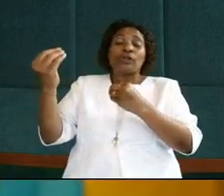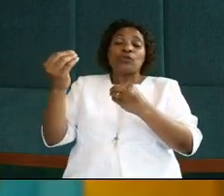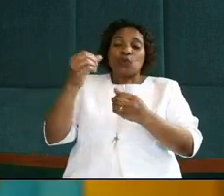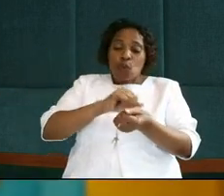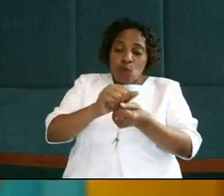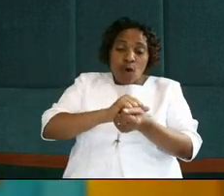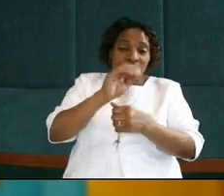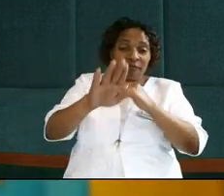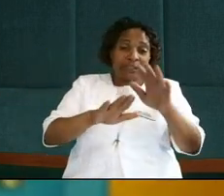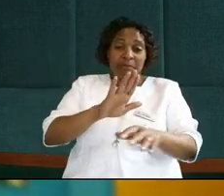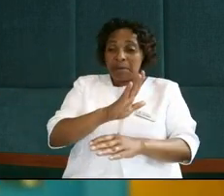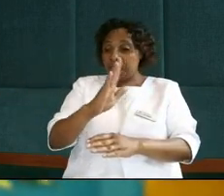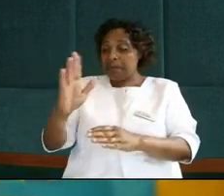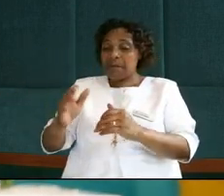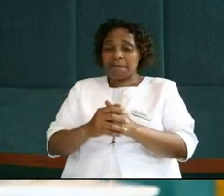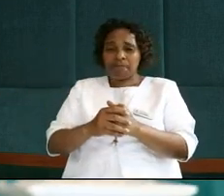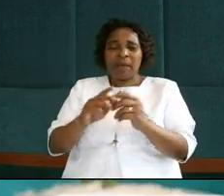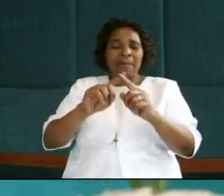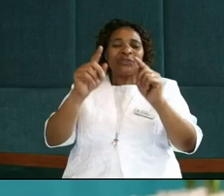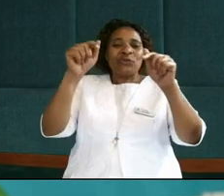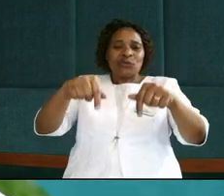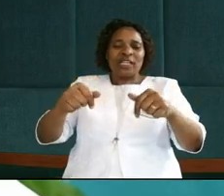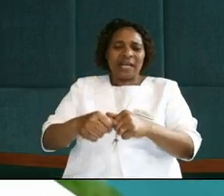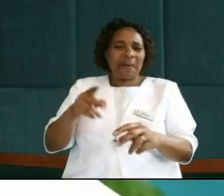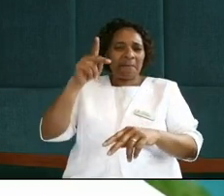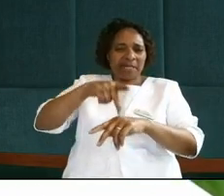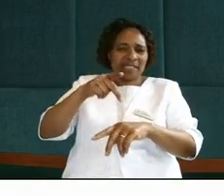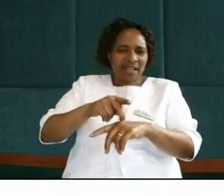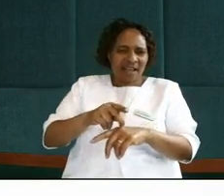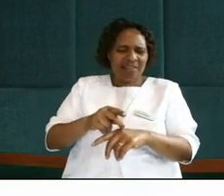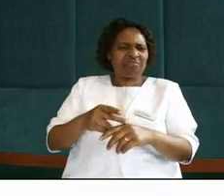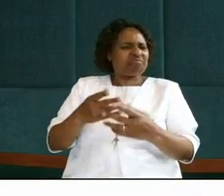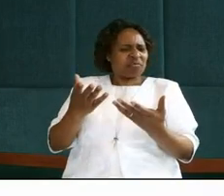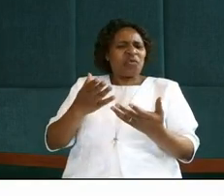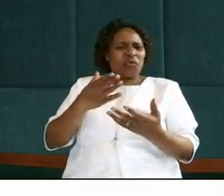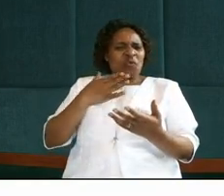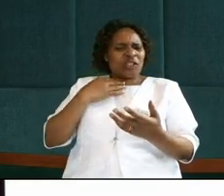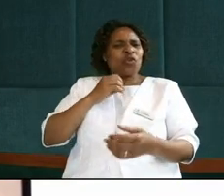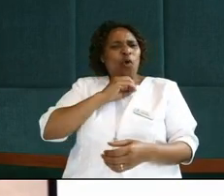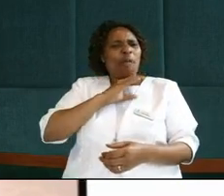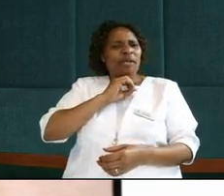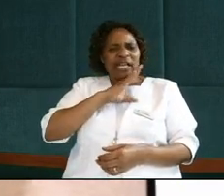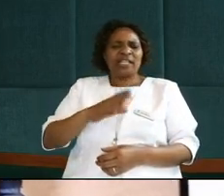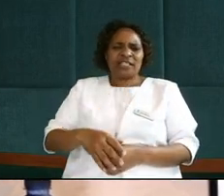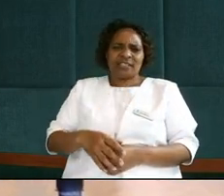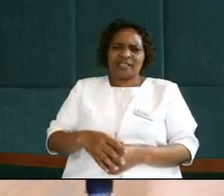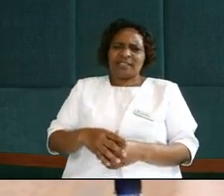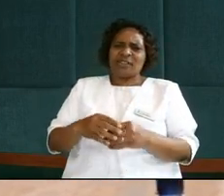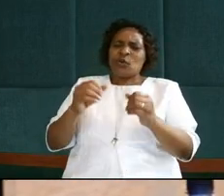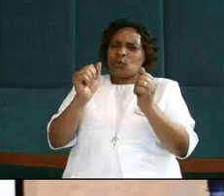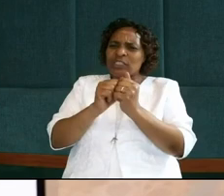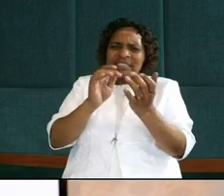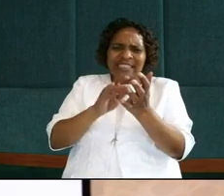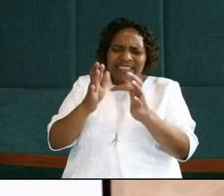feet. How comes that today, Peter is resisting, is complaining, yet he had been with